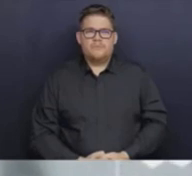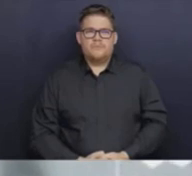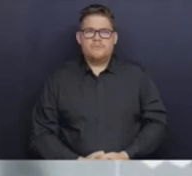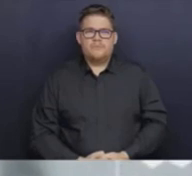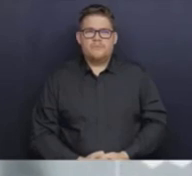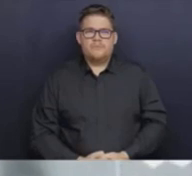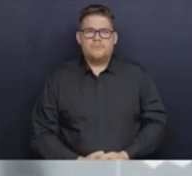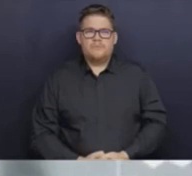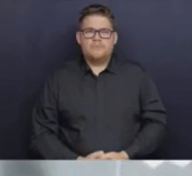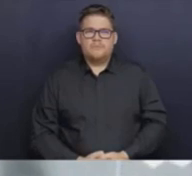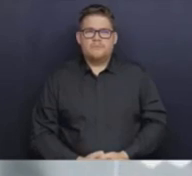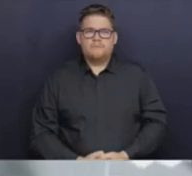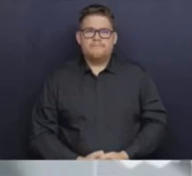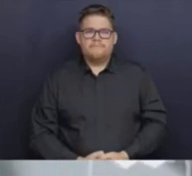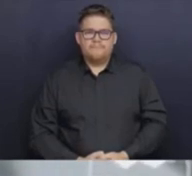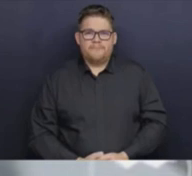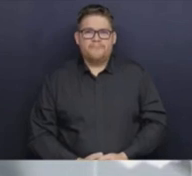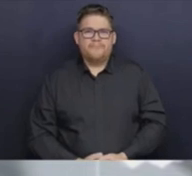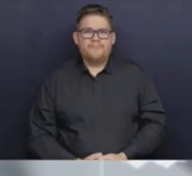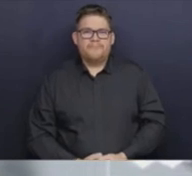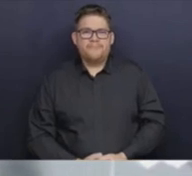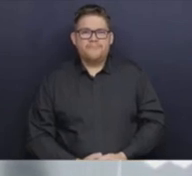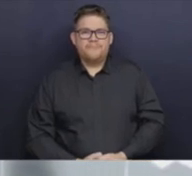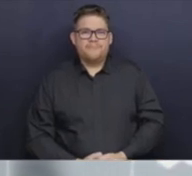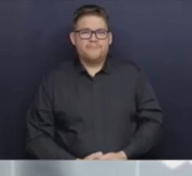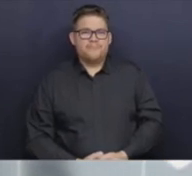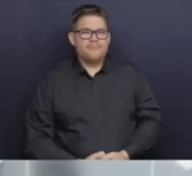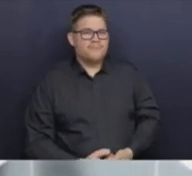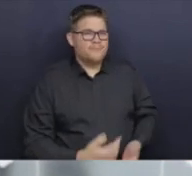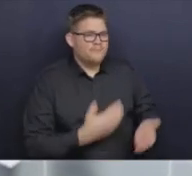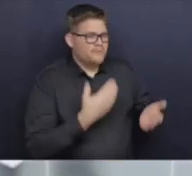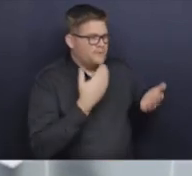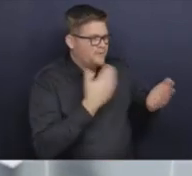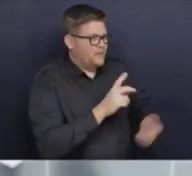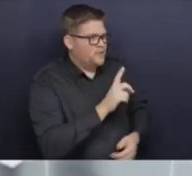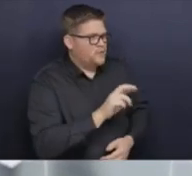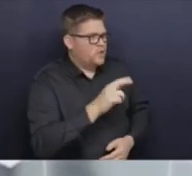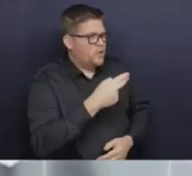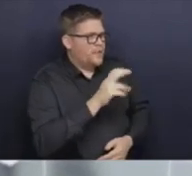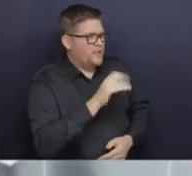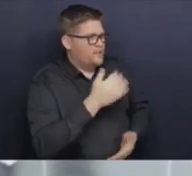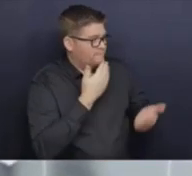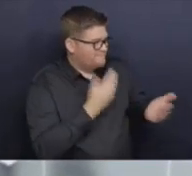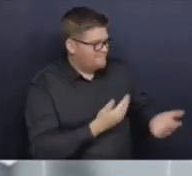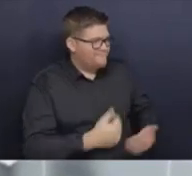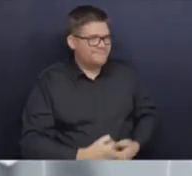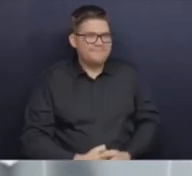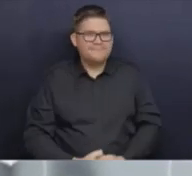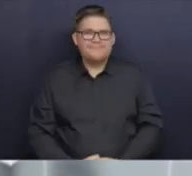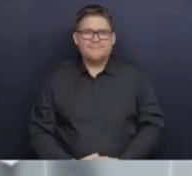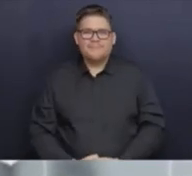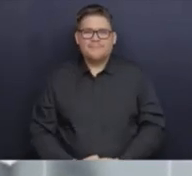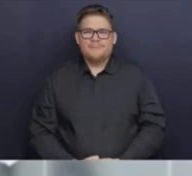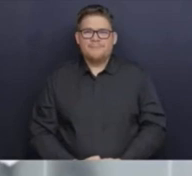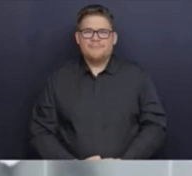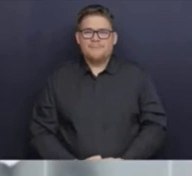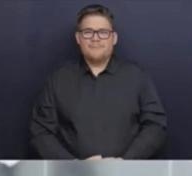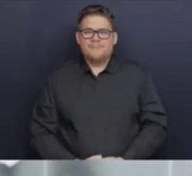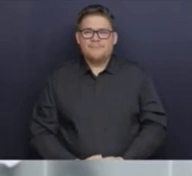Thank you very much, Dr. Henry. And I wanted just to bring you an update on